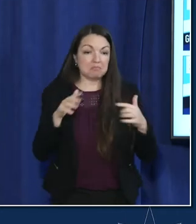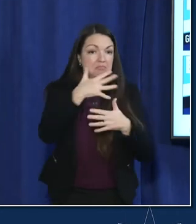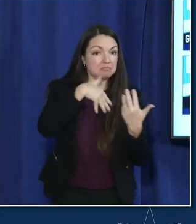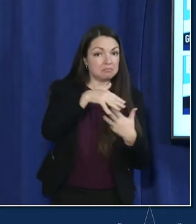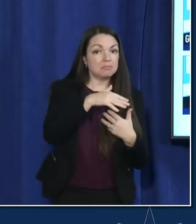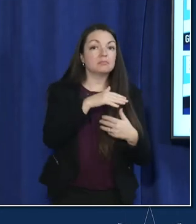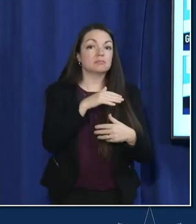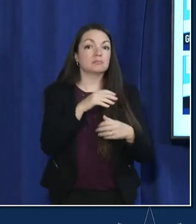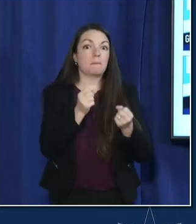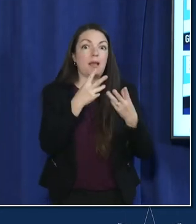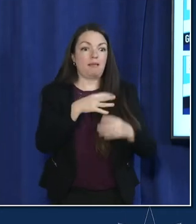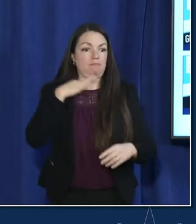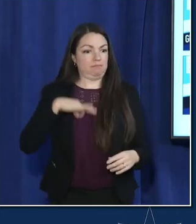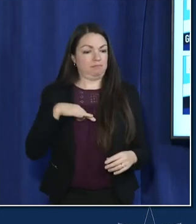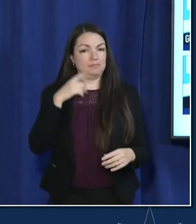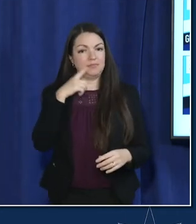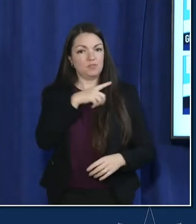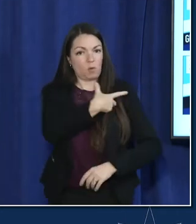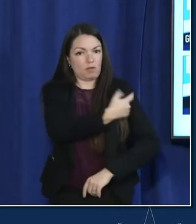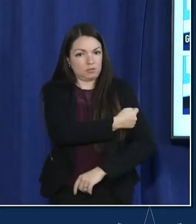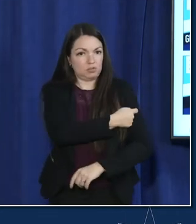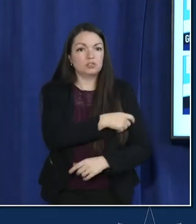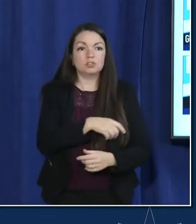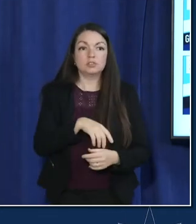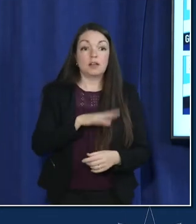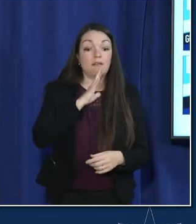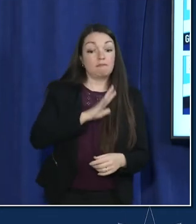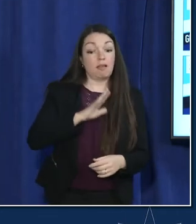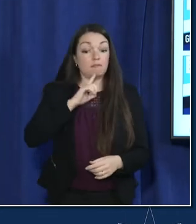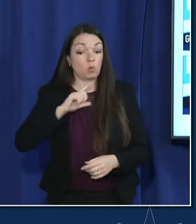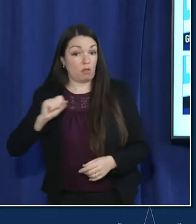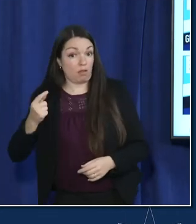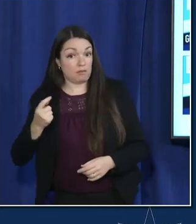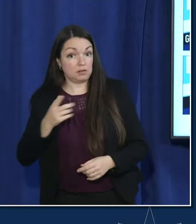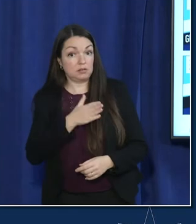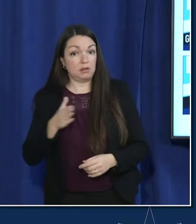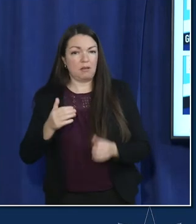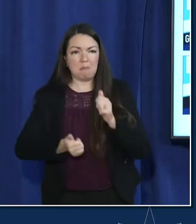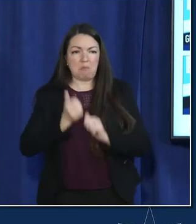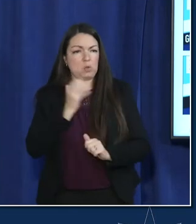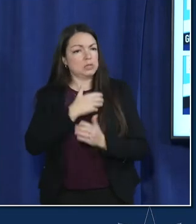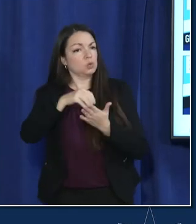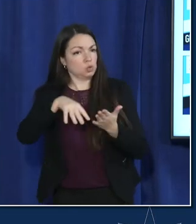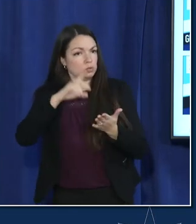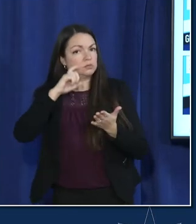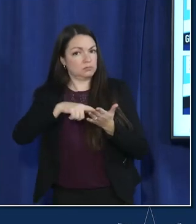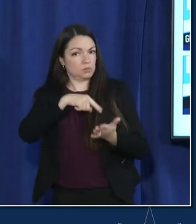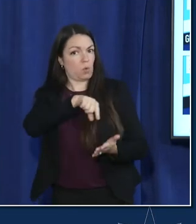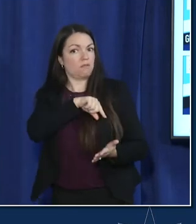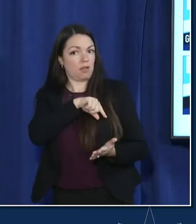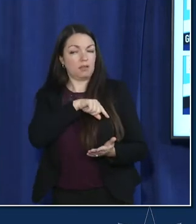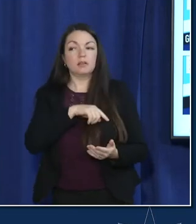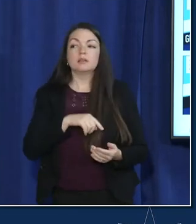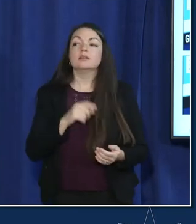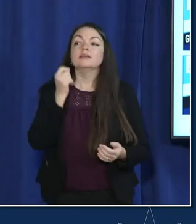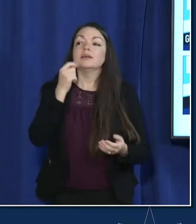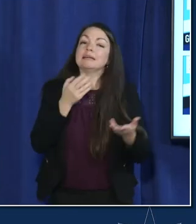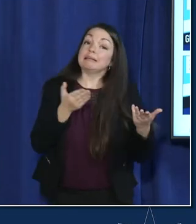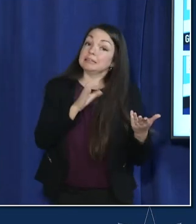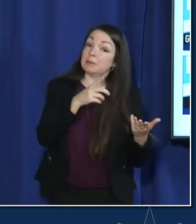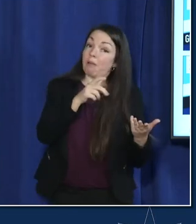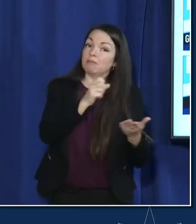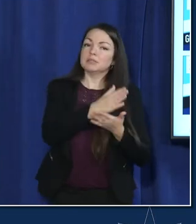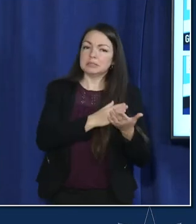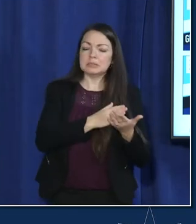and now that 5 to 11 vaccine is available the vast majority of our students qualify although recognizing that here in cps we do have